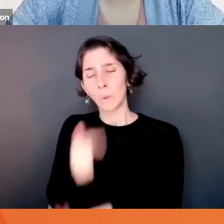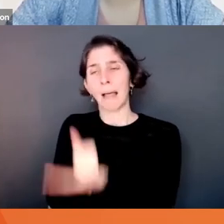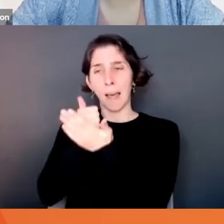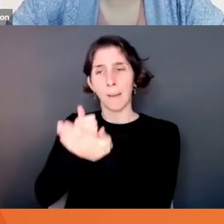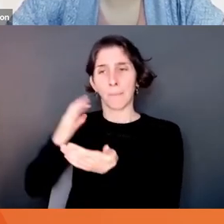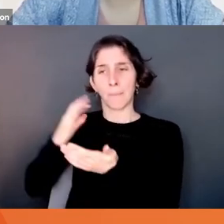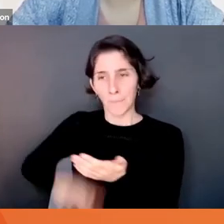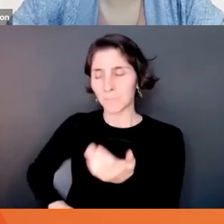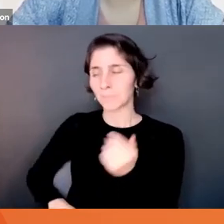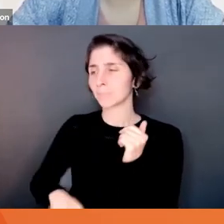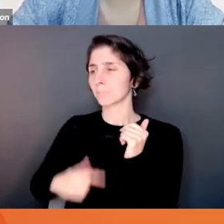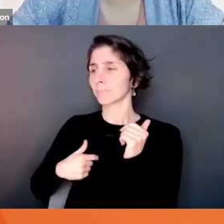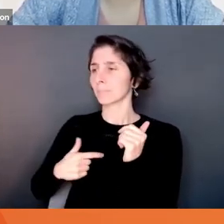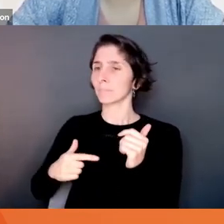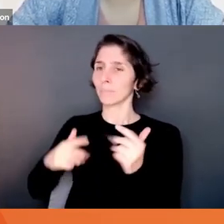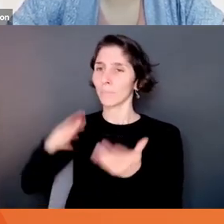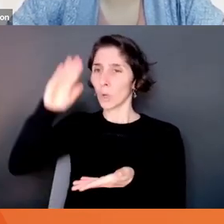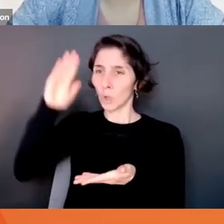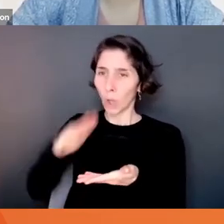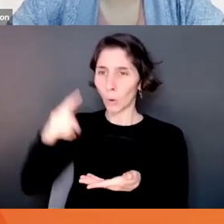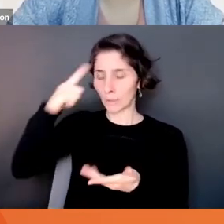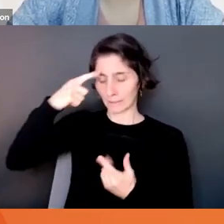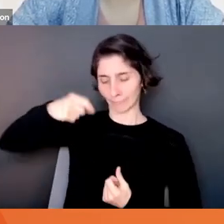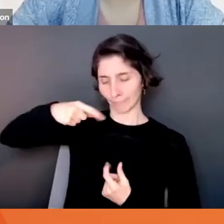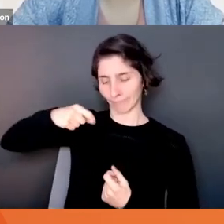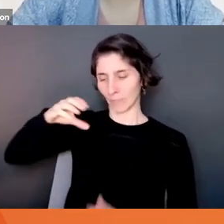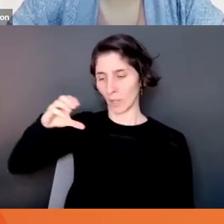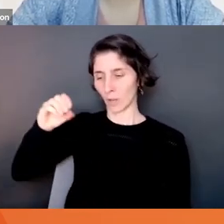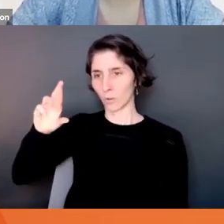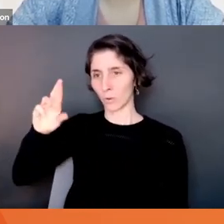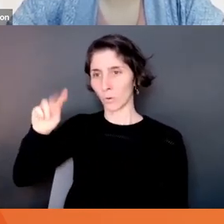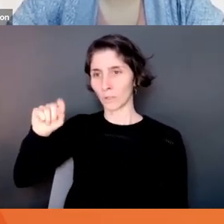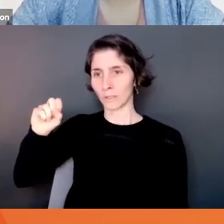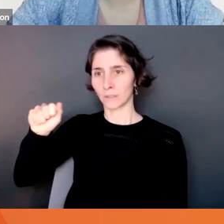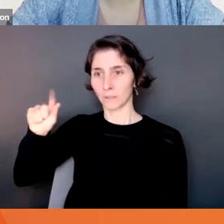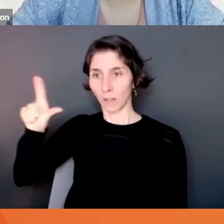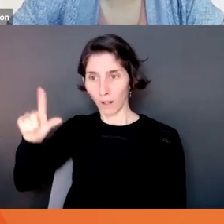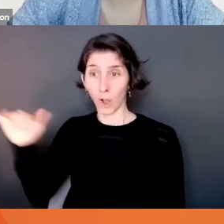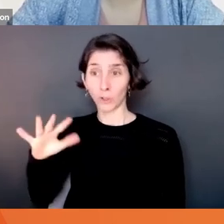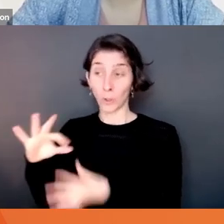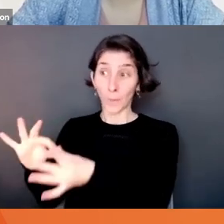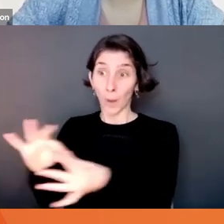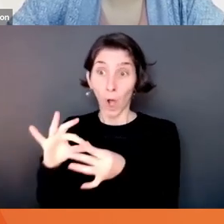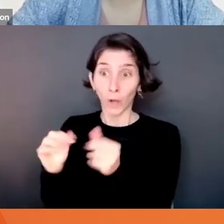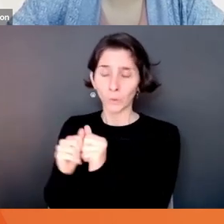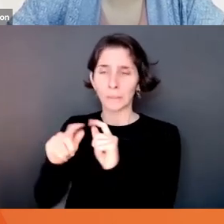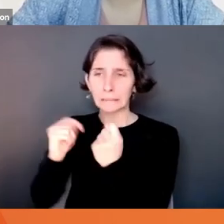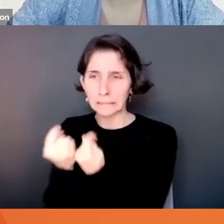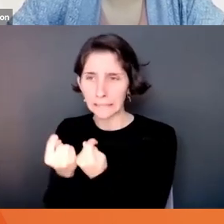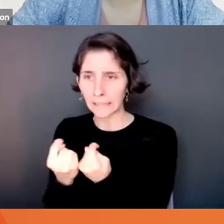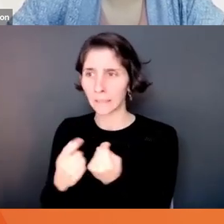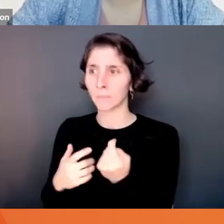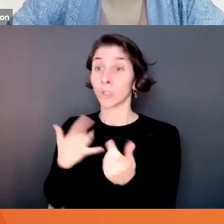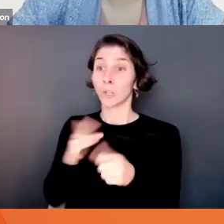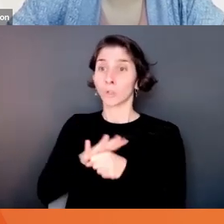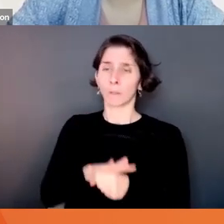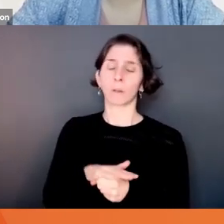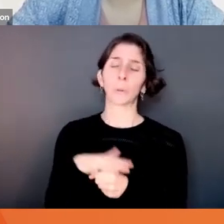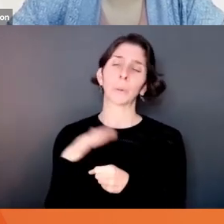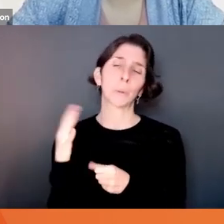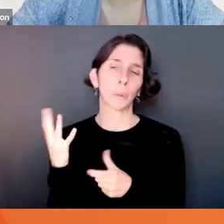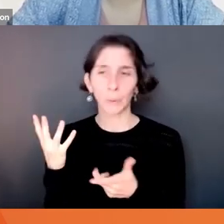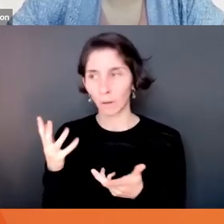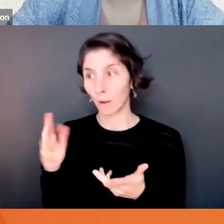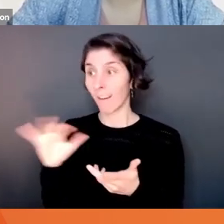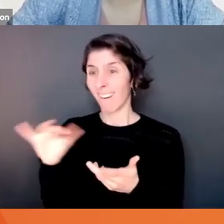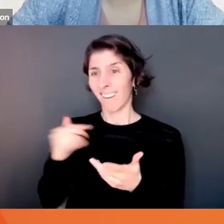It reduces the pressure and overwhelm of coming up with the best idea. And it also reduces the pressure of coming up with the worst idea and you being the person because we all did it together.